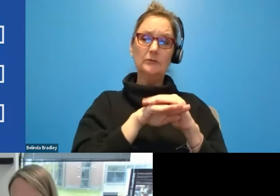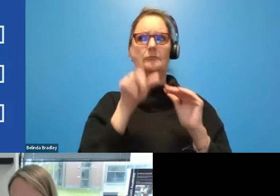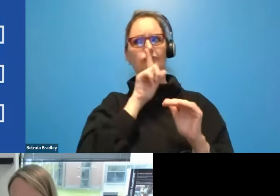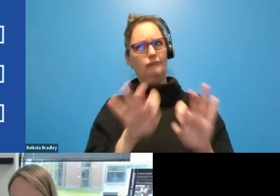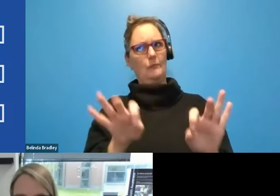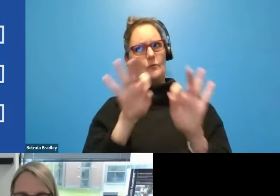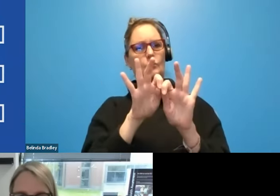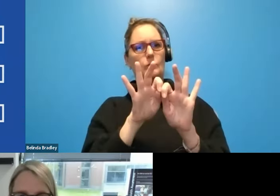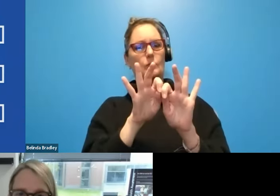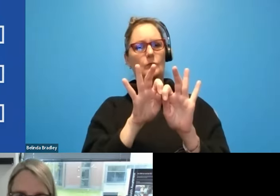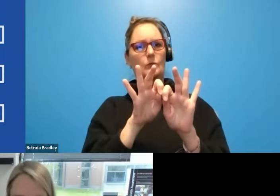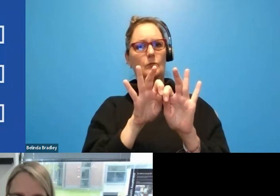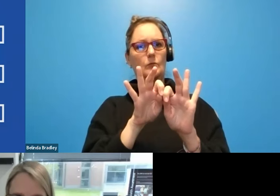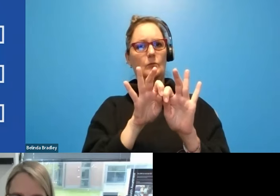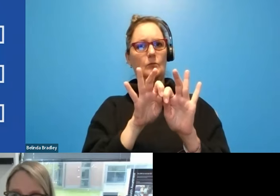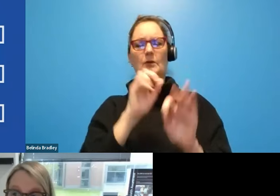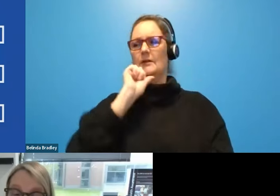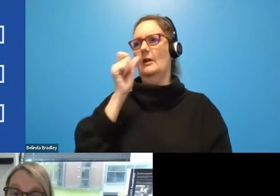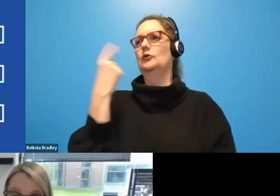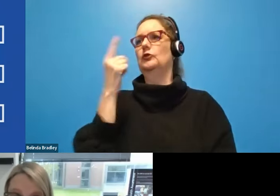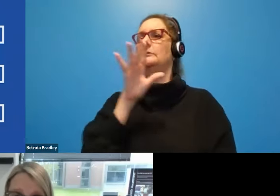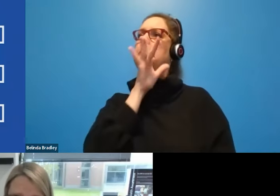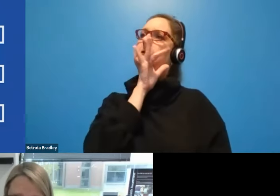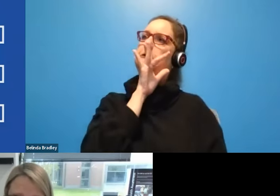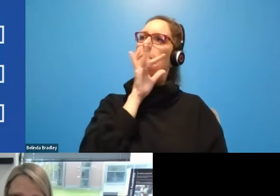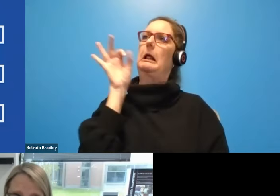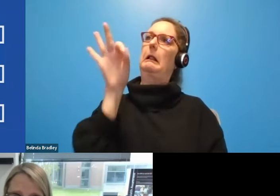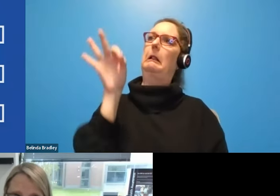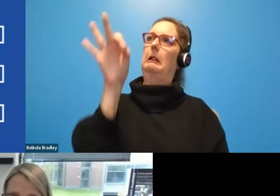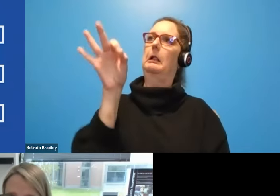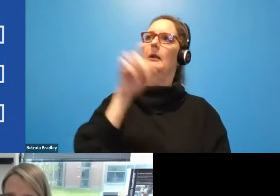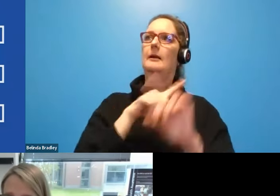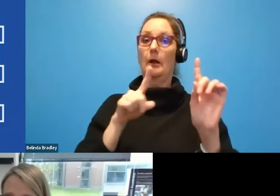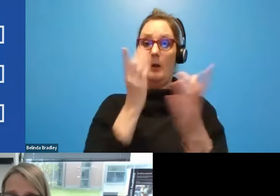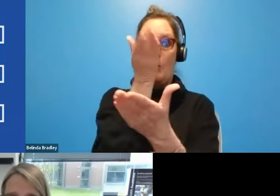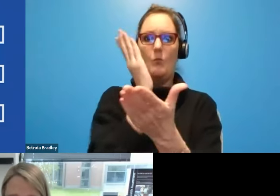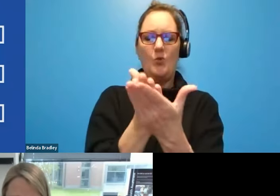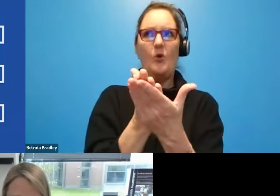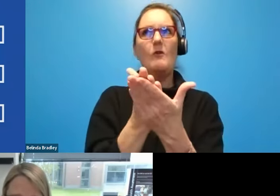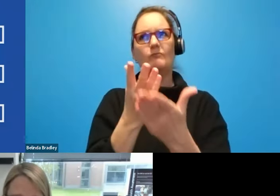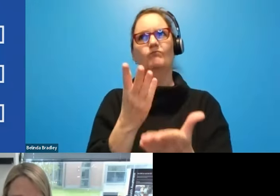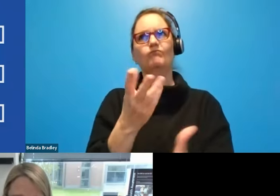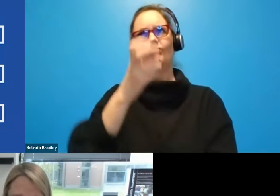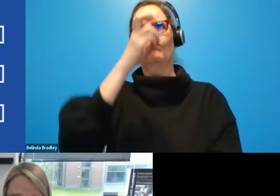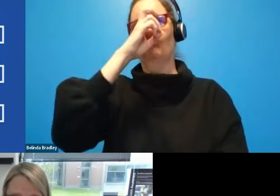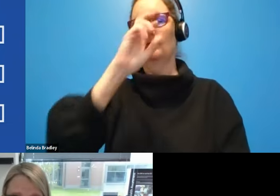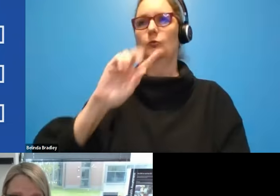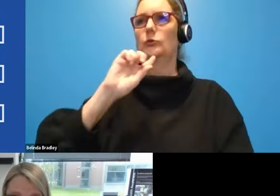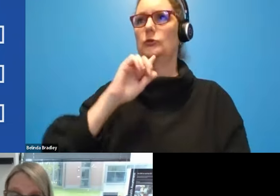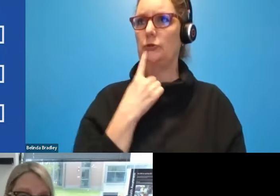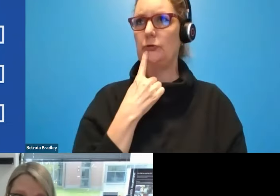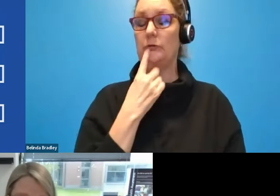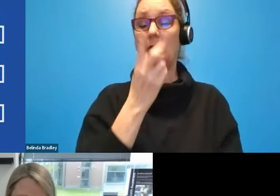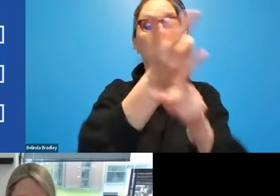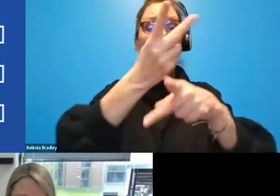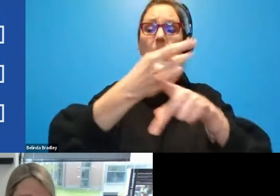this is we, these aren't just words, we really mean it. Because we need those products to be accessible for